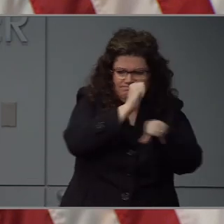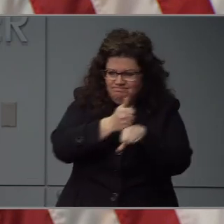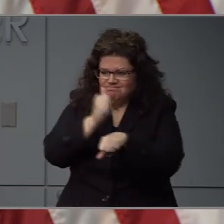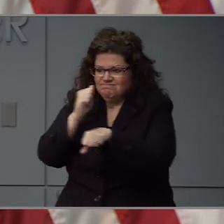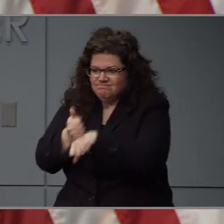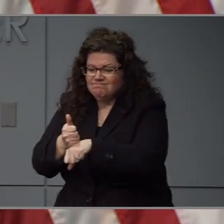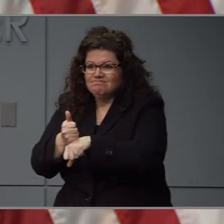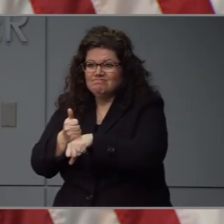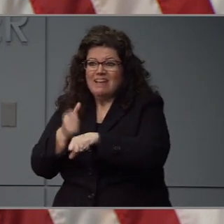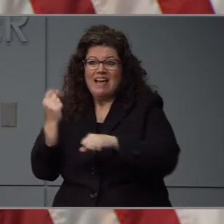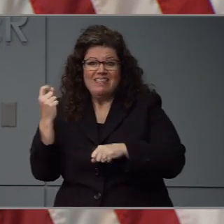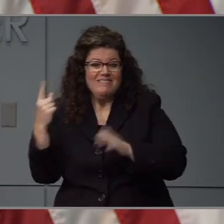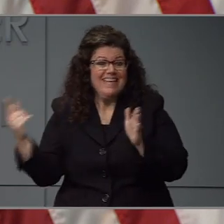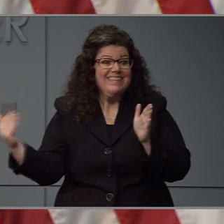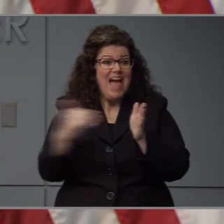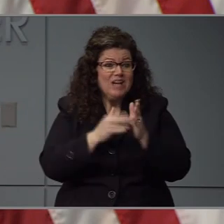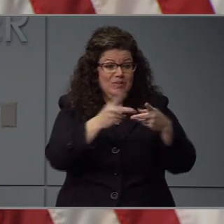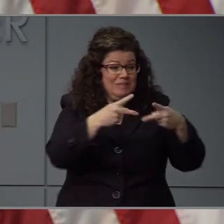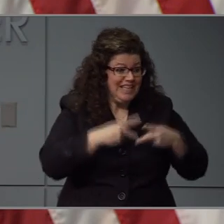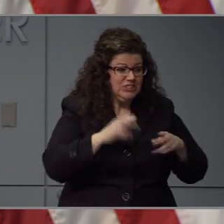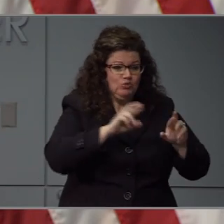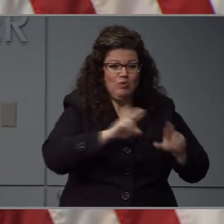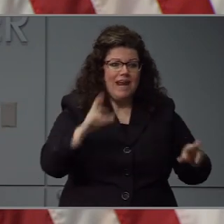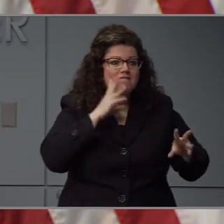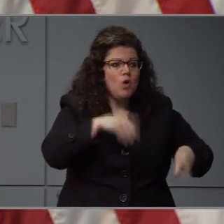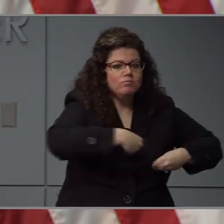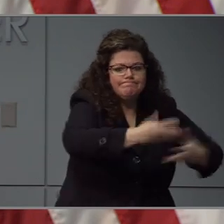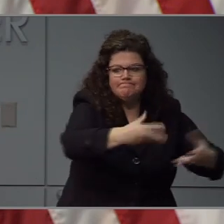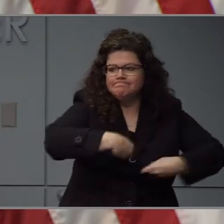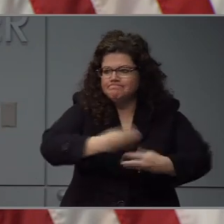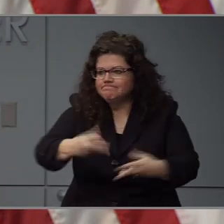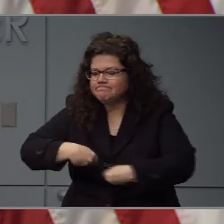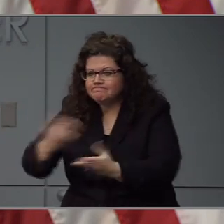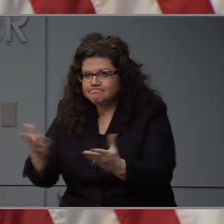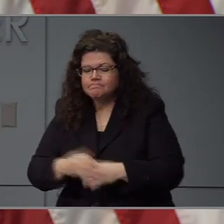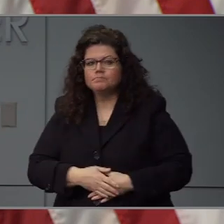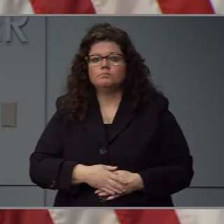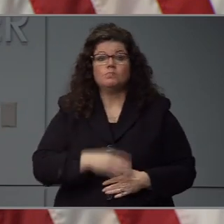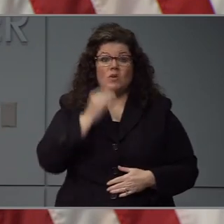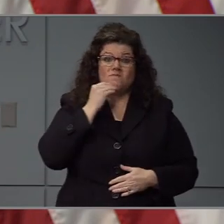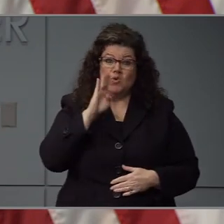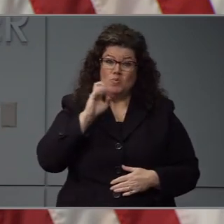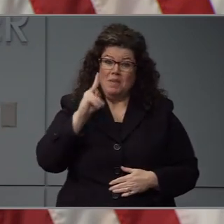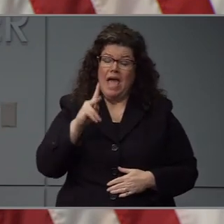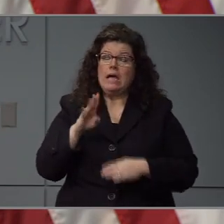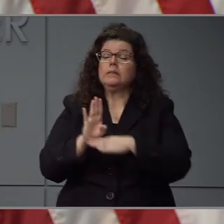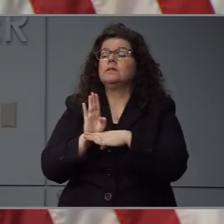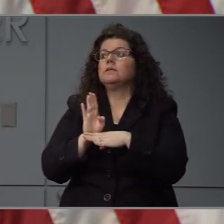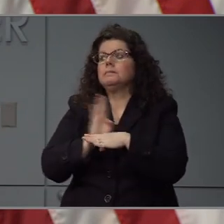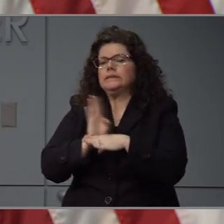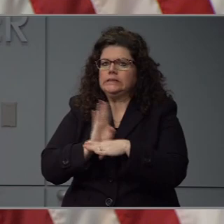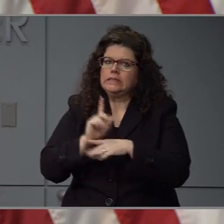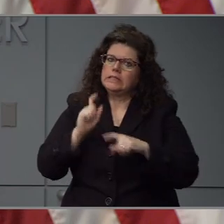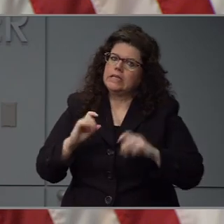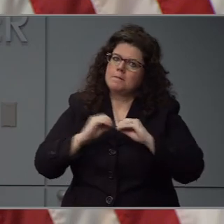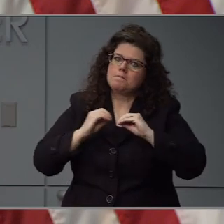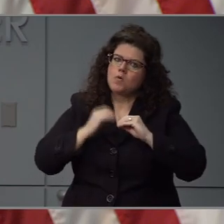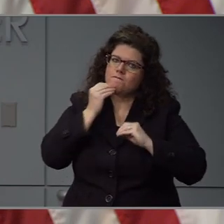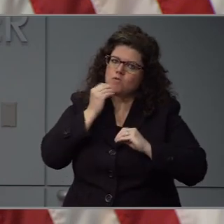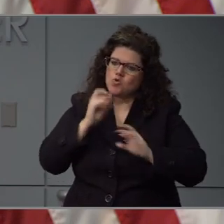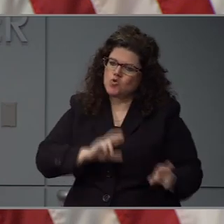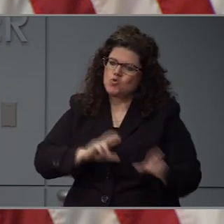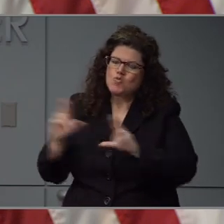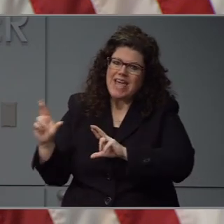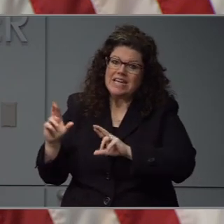serving more than a half a million meals a day to kids. Food banks are seeing an increased demand and need for donations. This can